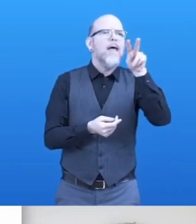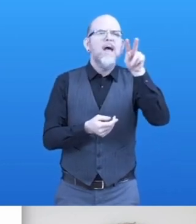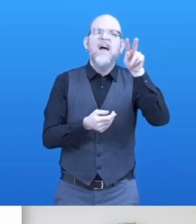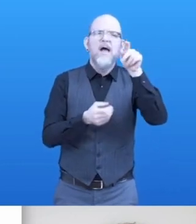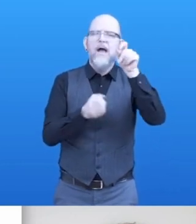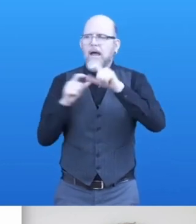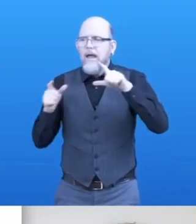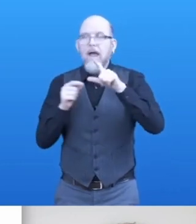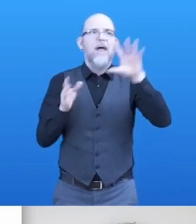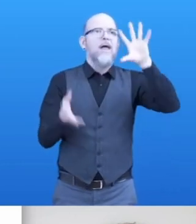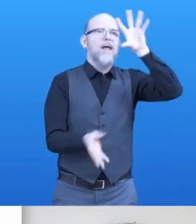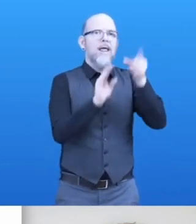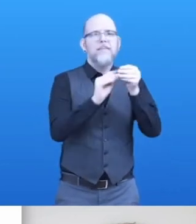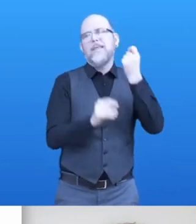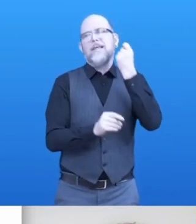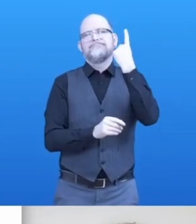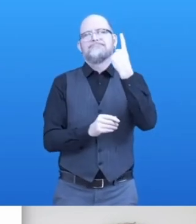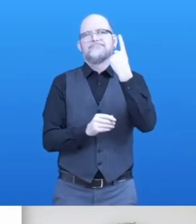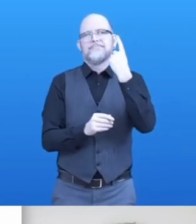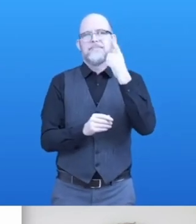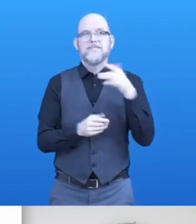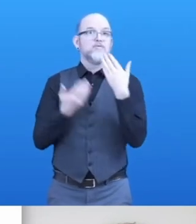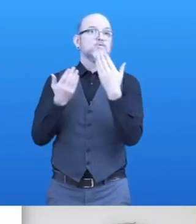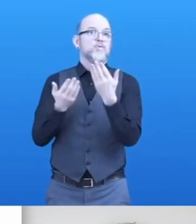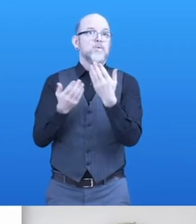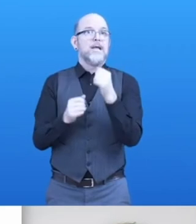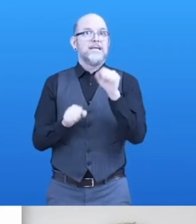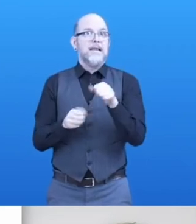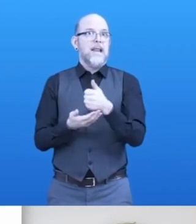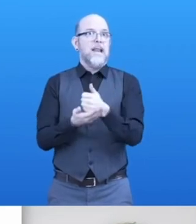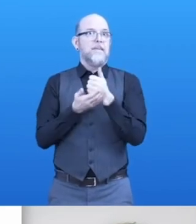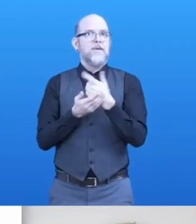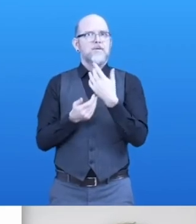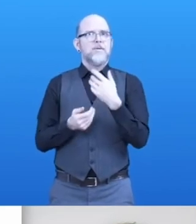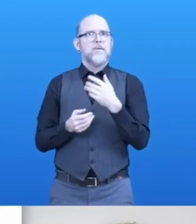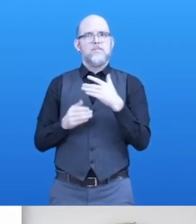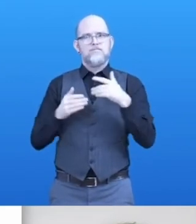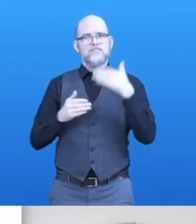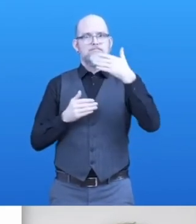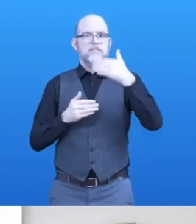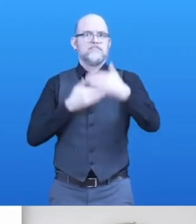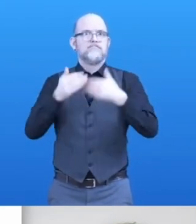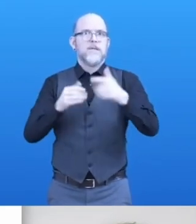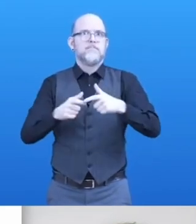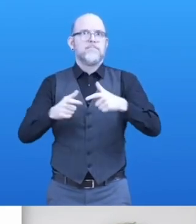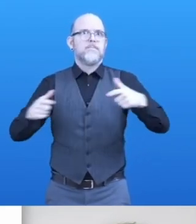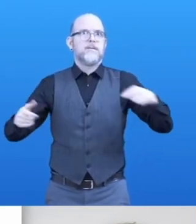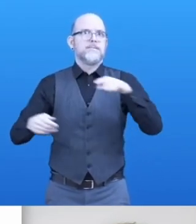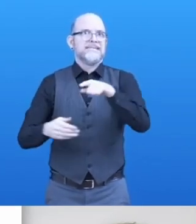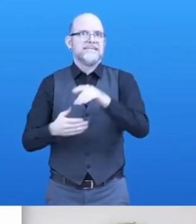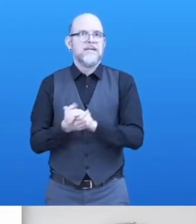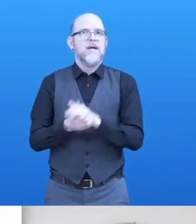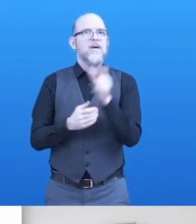Providing this kind of tooltip in sign language makes the service highly scalable at low cost. First, the expressions and terms once